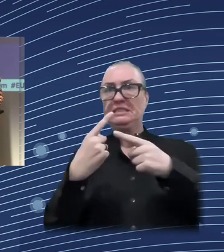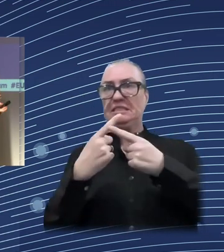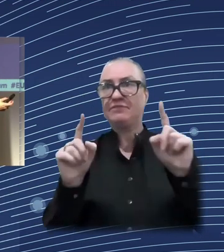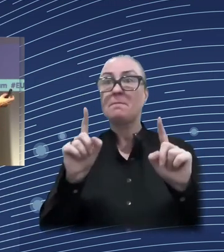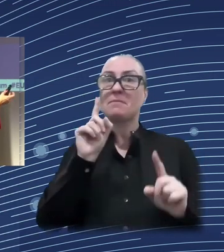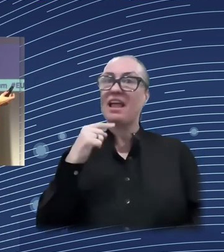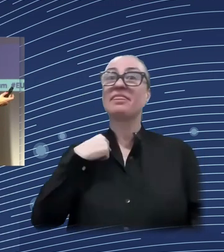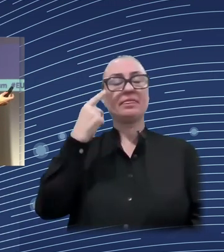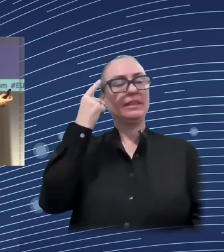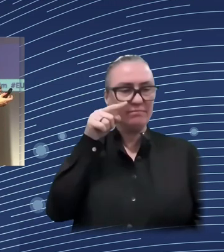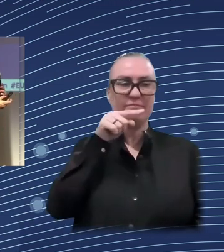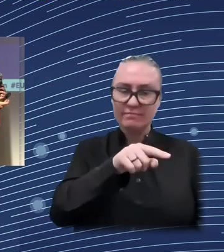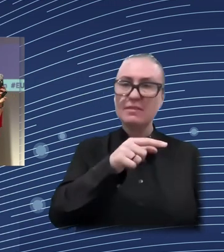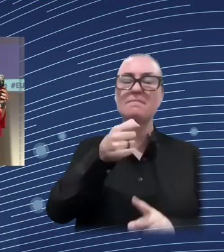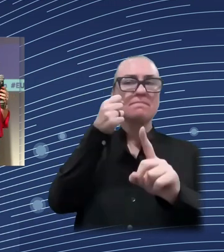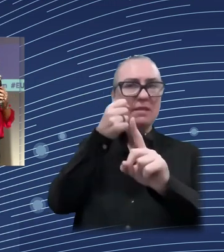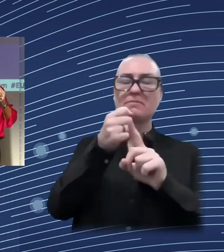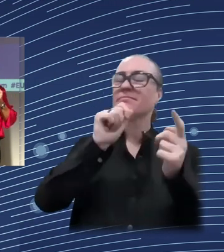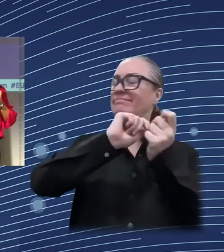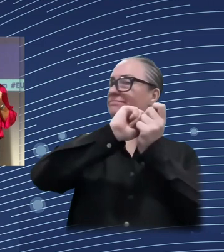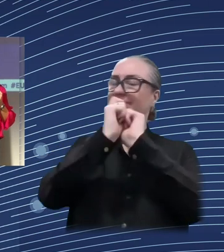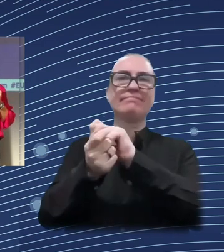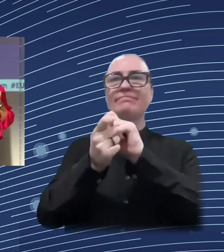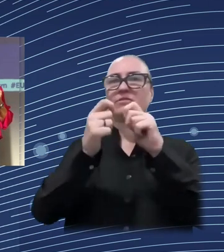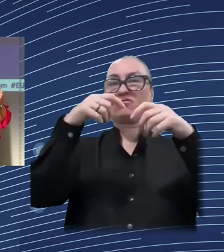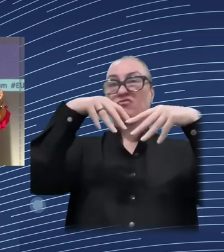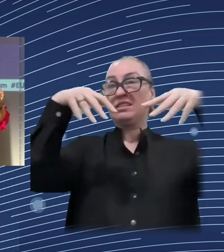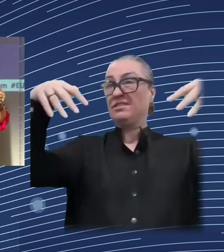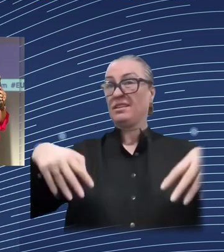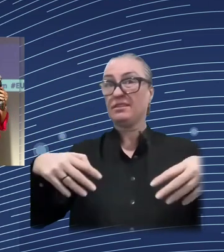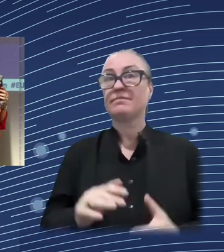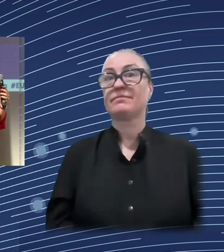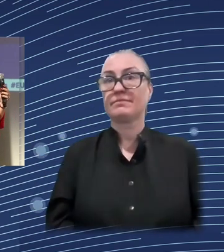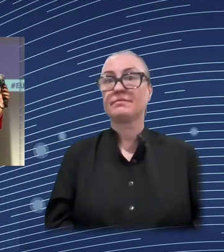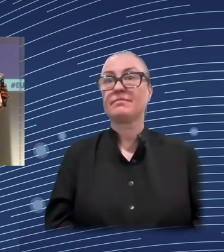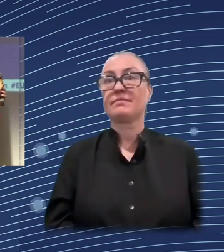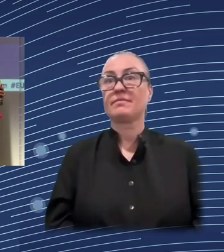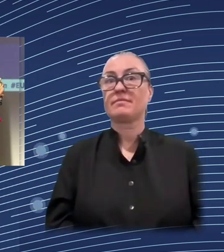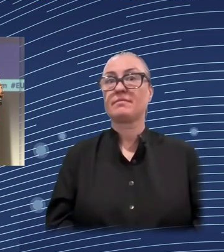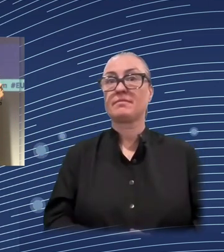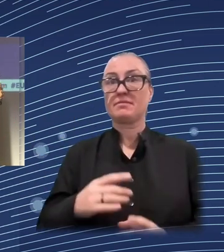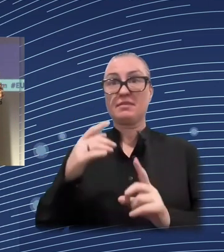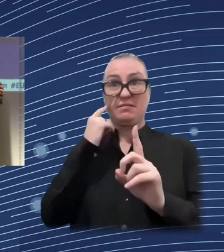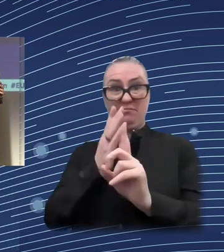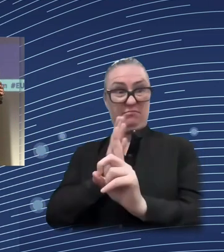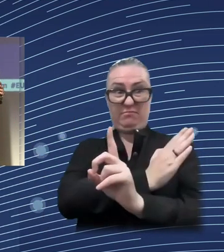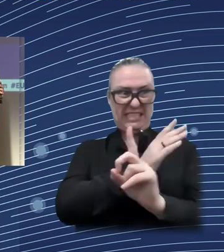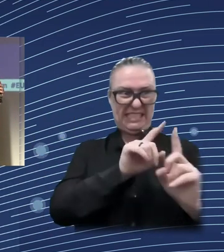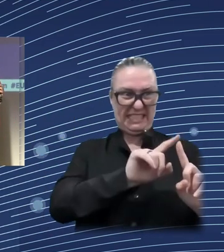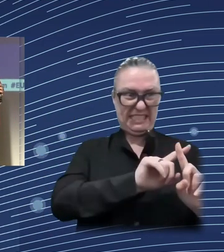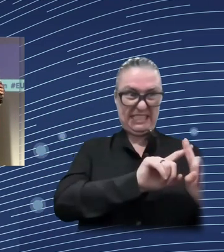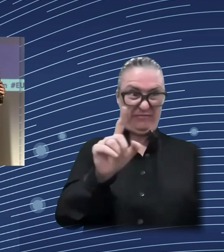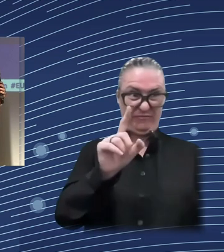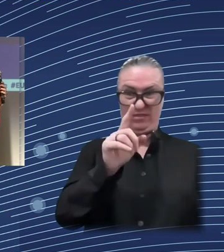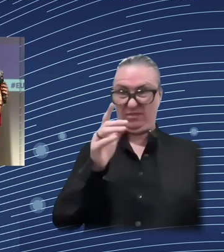Because based on the tools, you really need to build the manual and then say, okay, what are the aspects